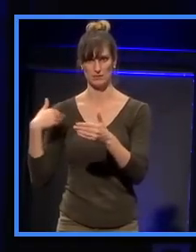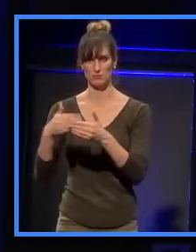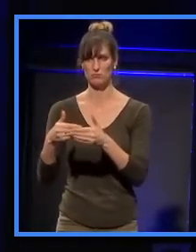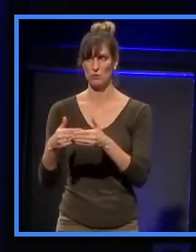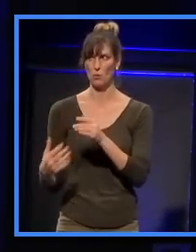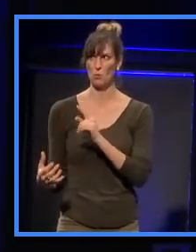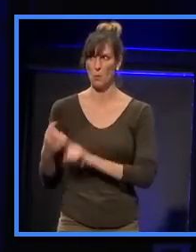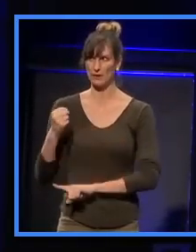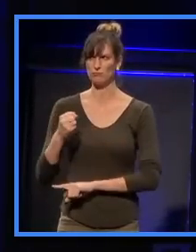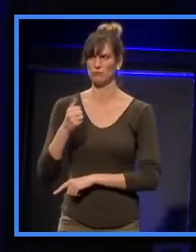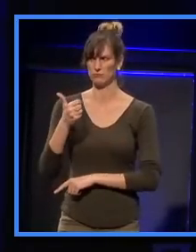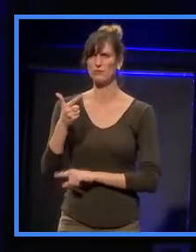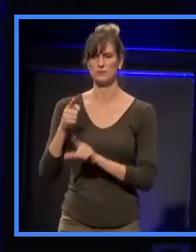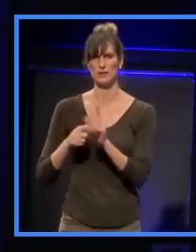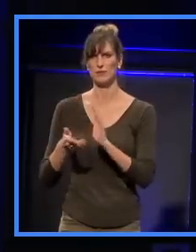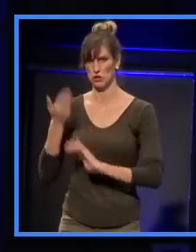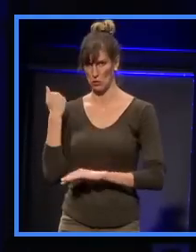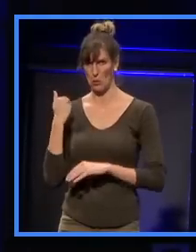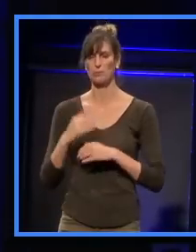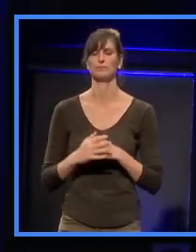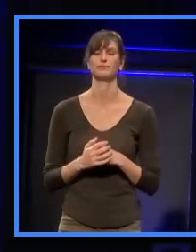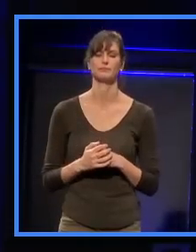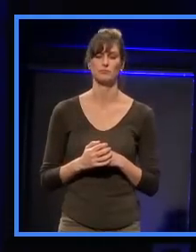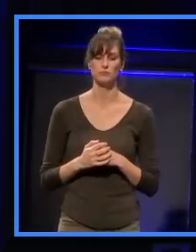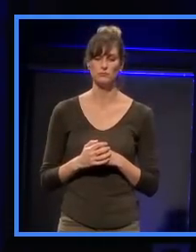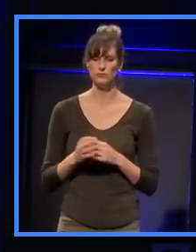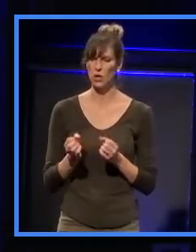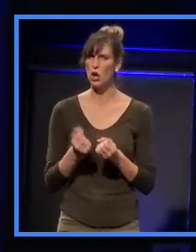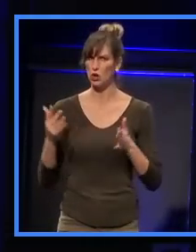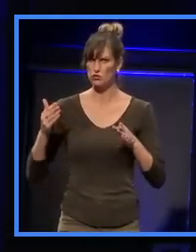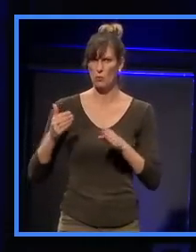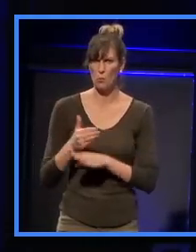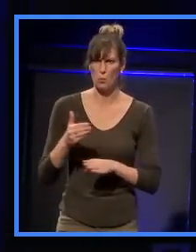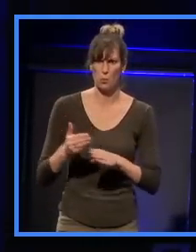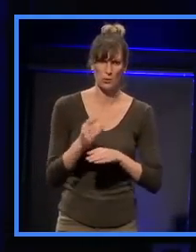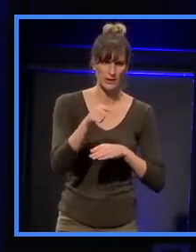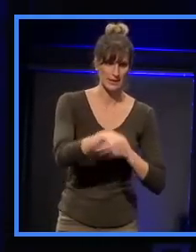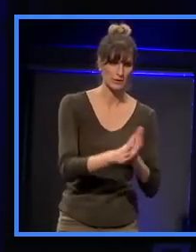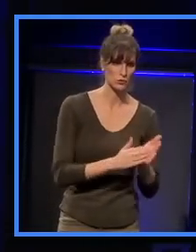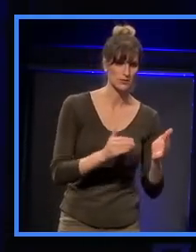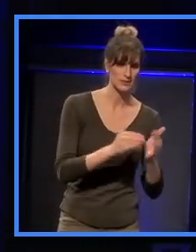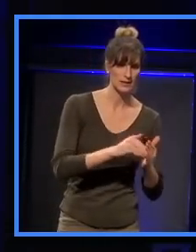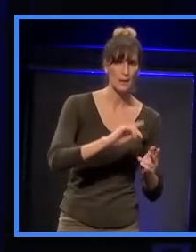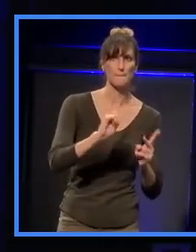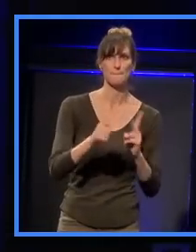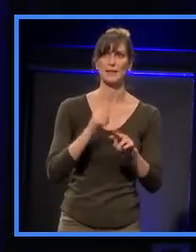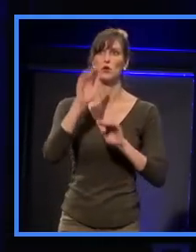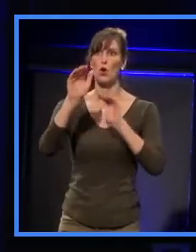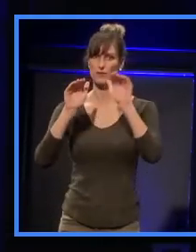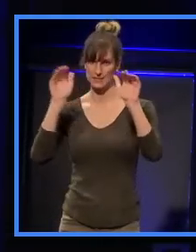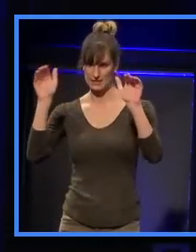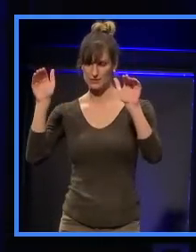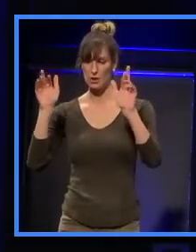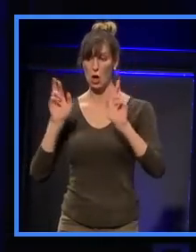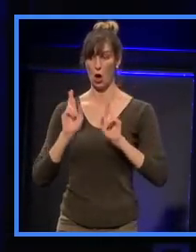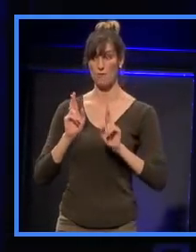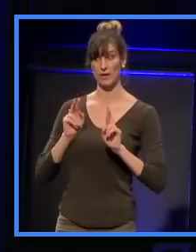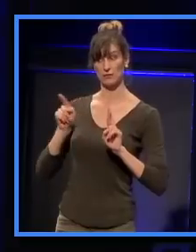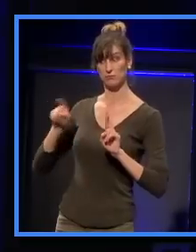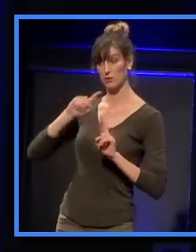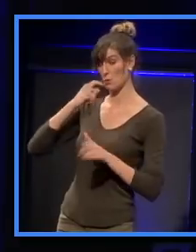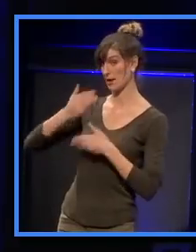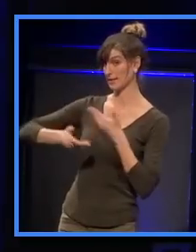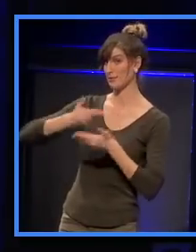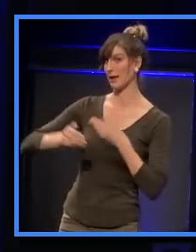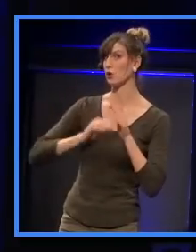quite a prodigious amount of work in New Zealand and globally actually. hopefully you'll tell them a little bit about some of the global projects